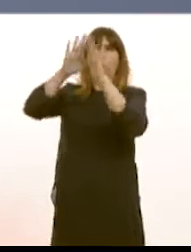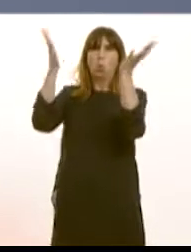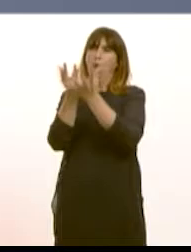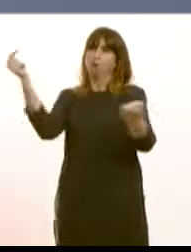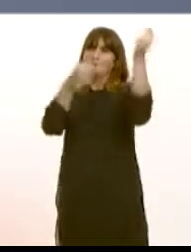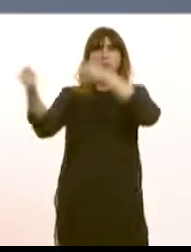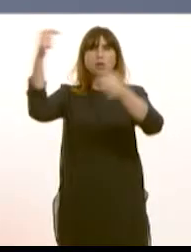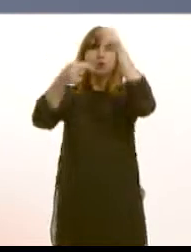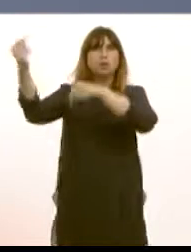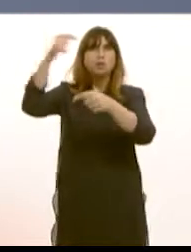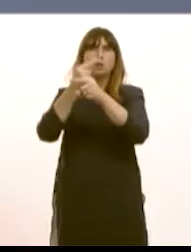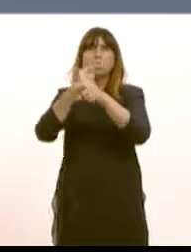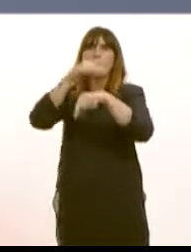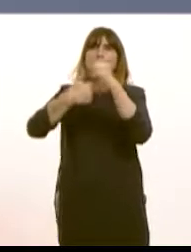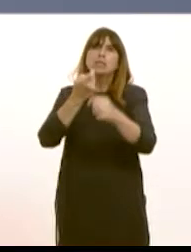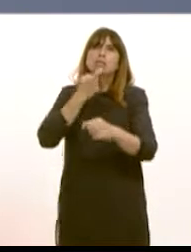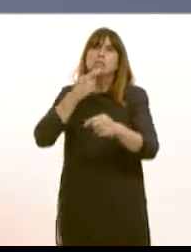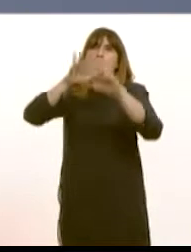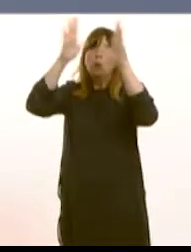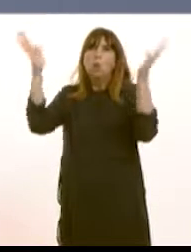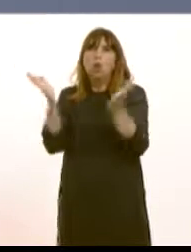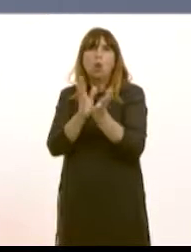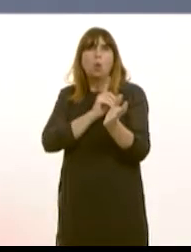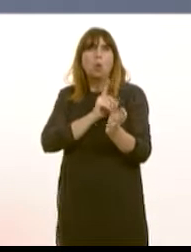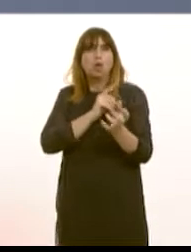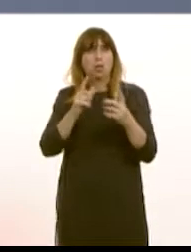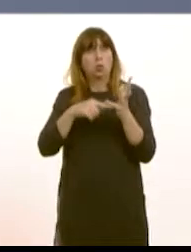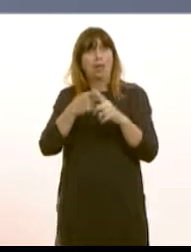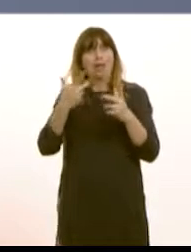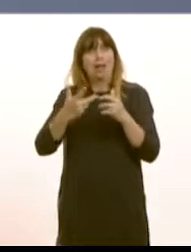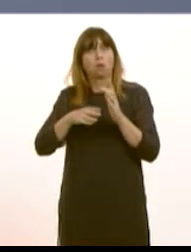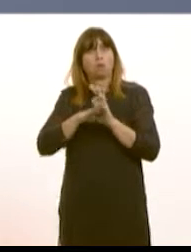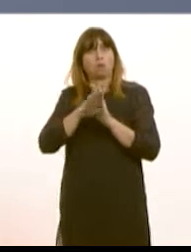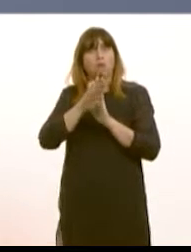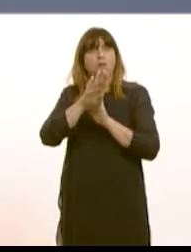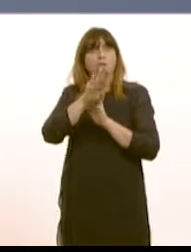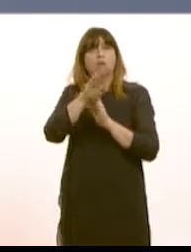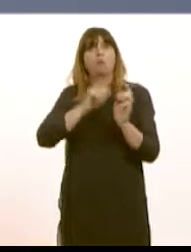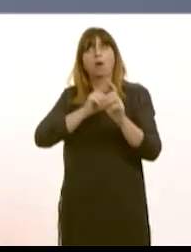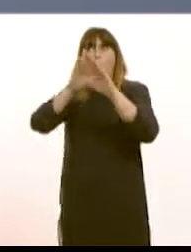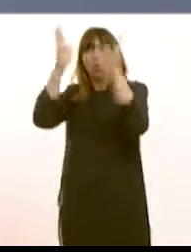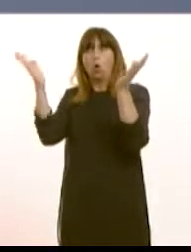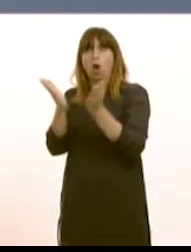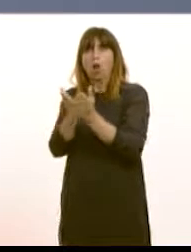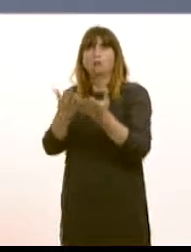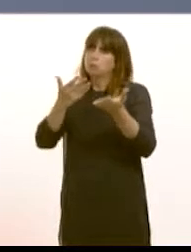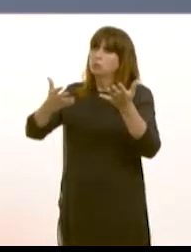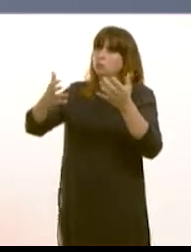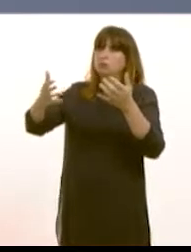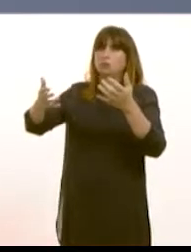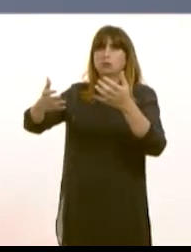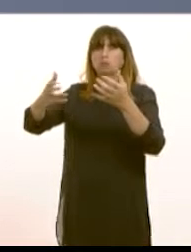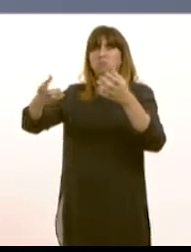and production in the global steel market. So the UK is moving ahead and getting world leaders to confront and answer the central